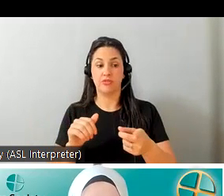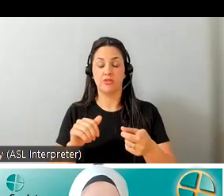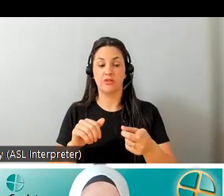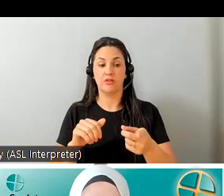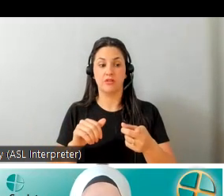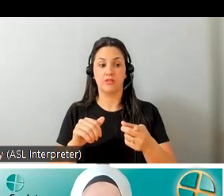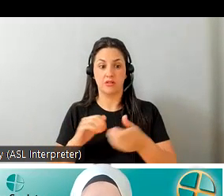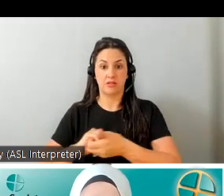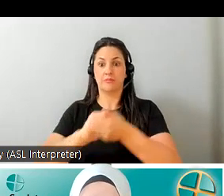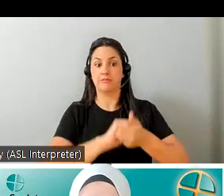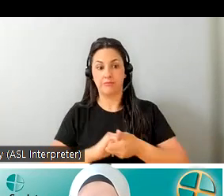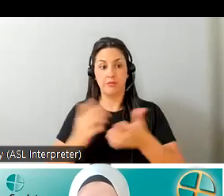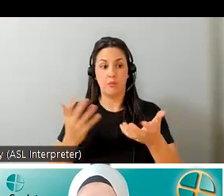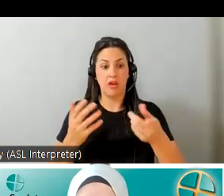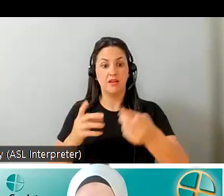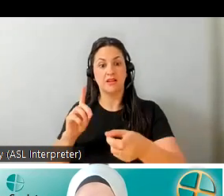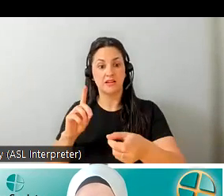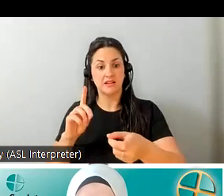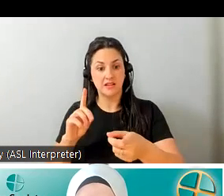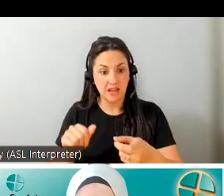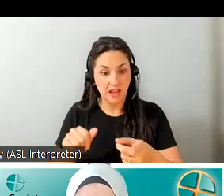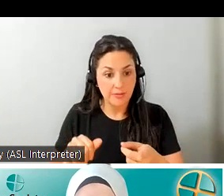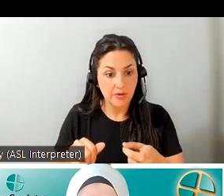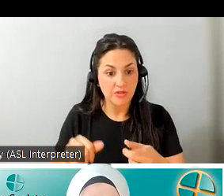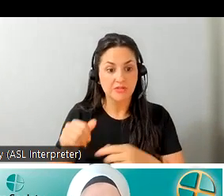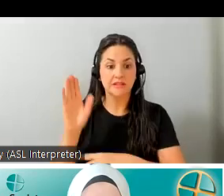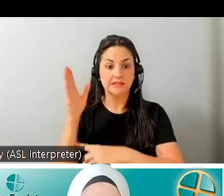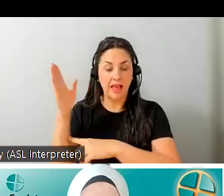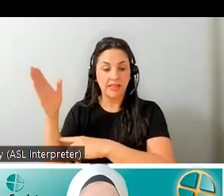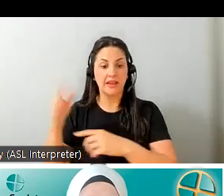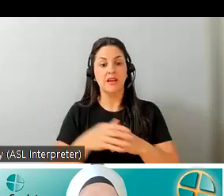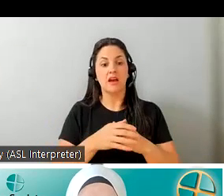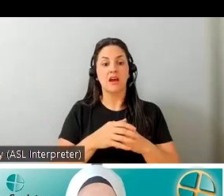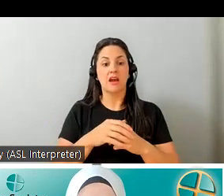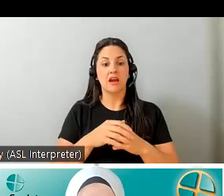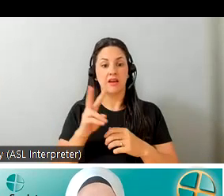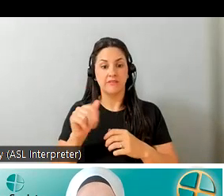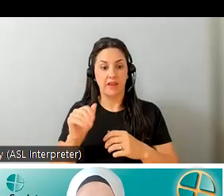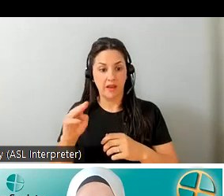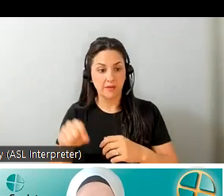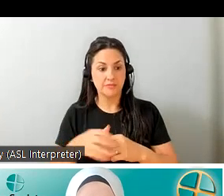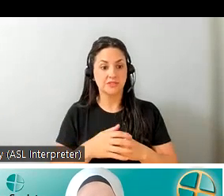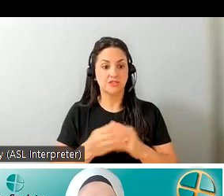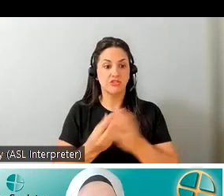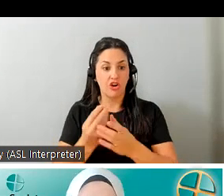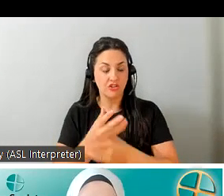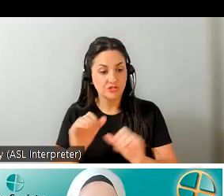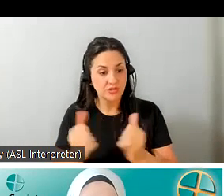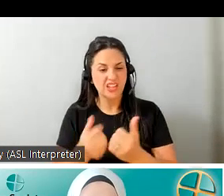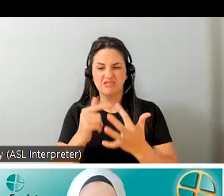are uh disabled sailing association adaptive music society gardeners association quite a few others